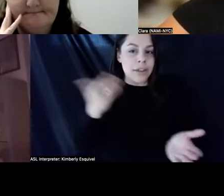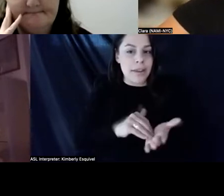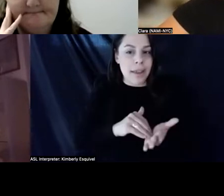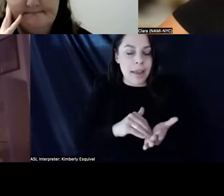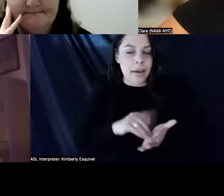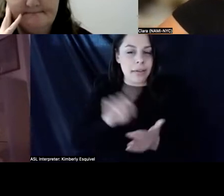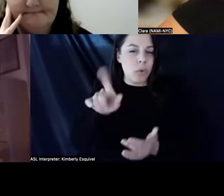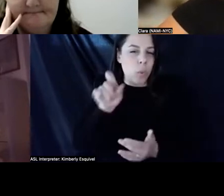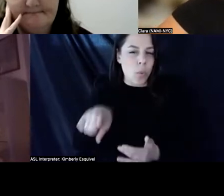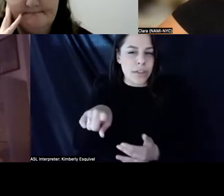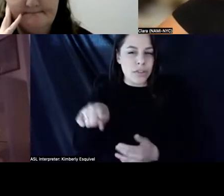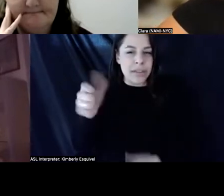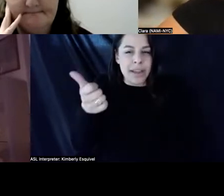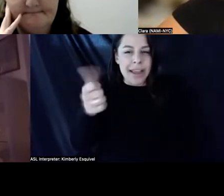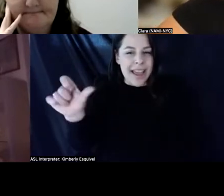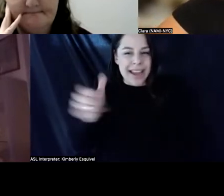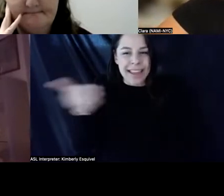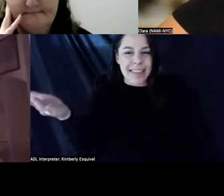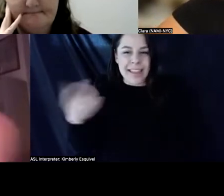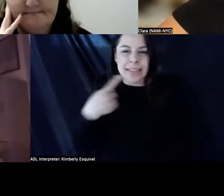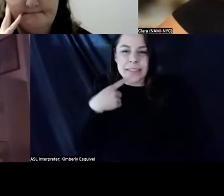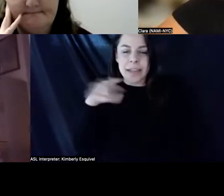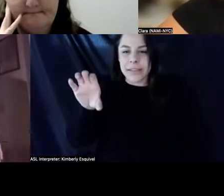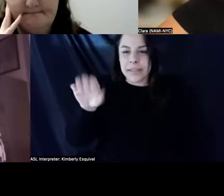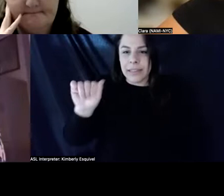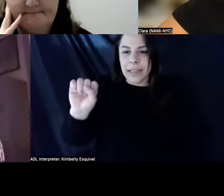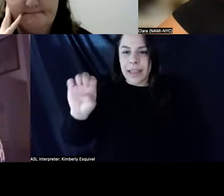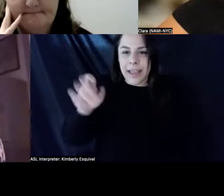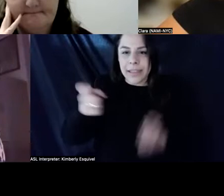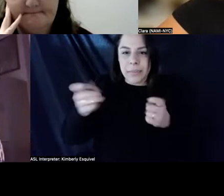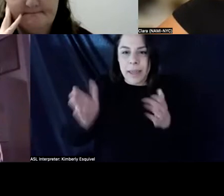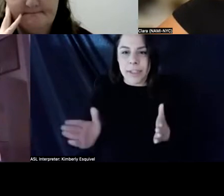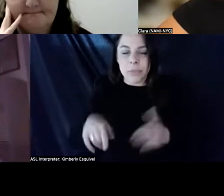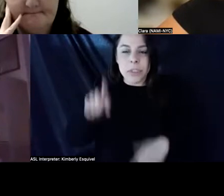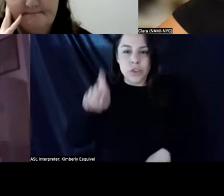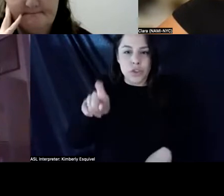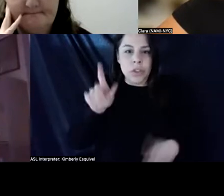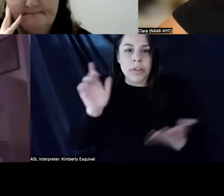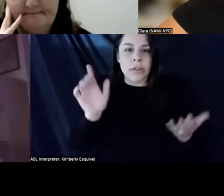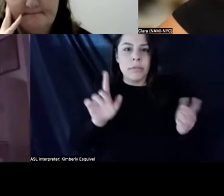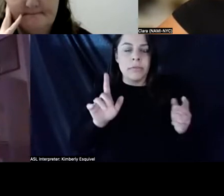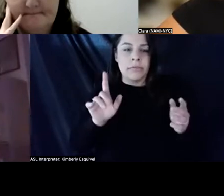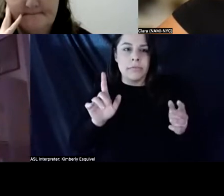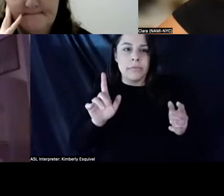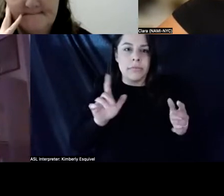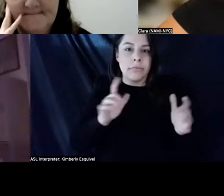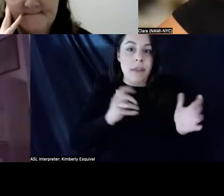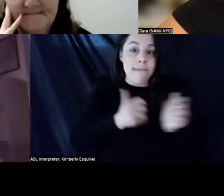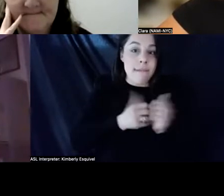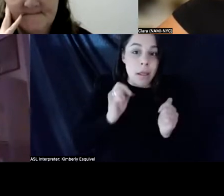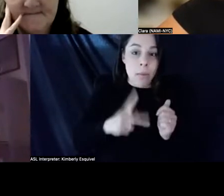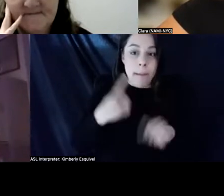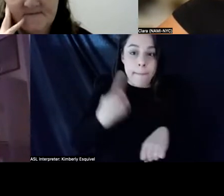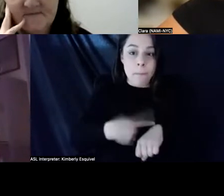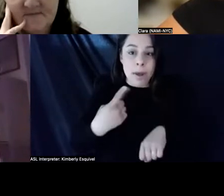anything that says the case management management should be once a week? Uh, there has to be